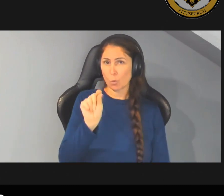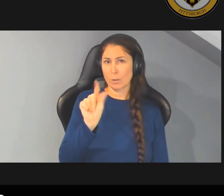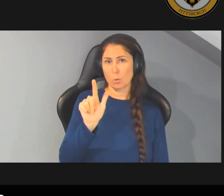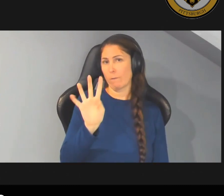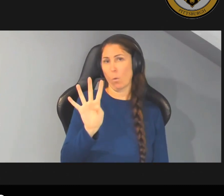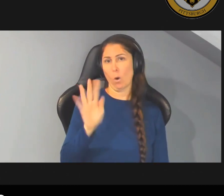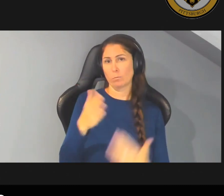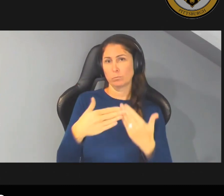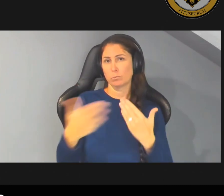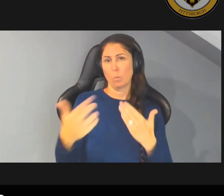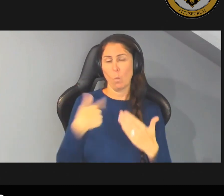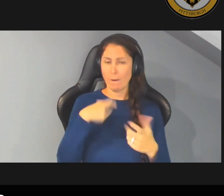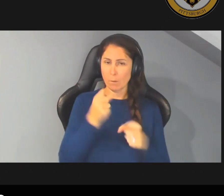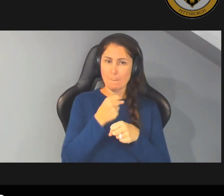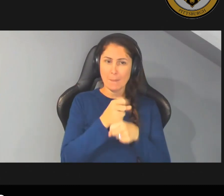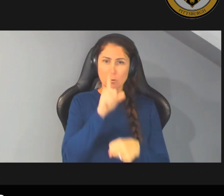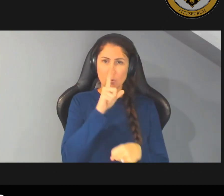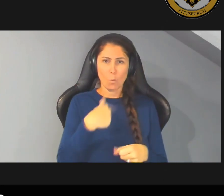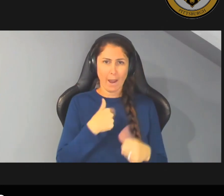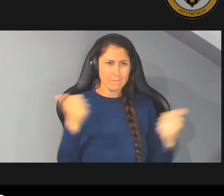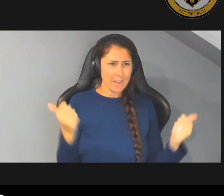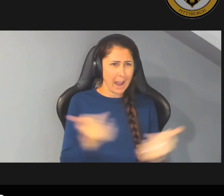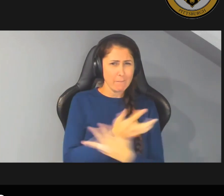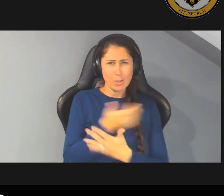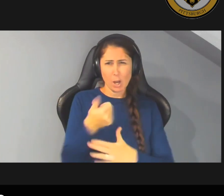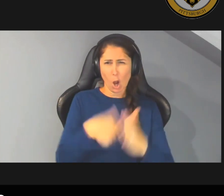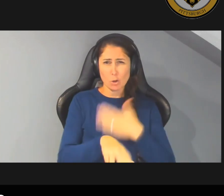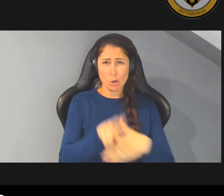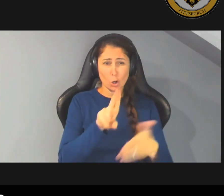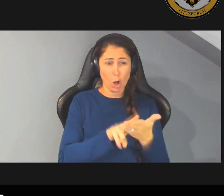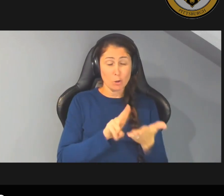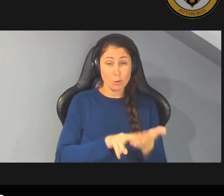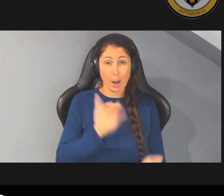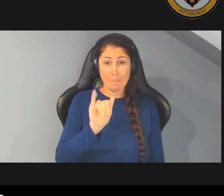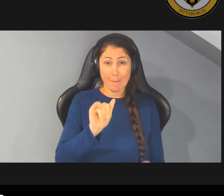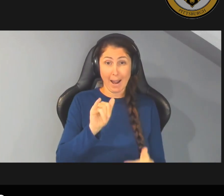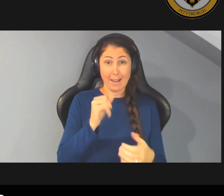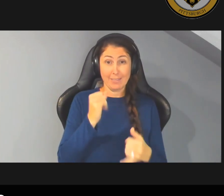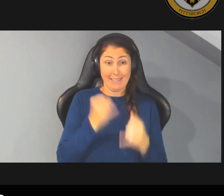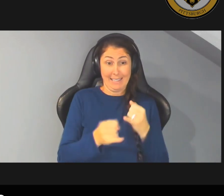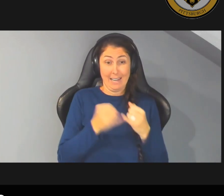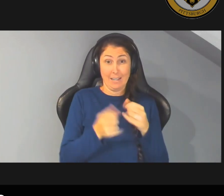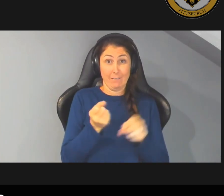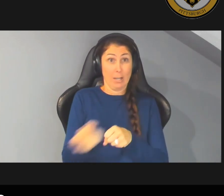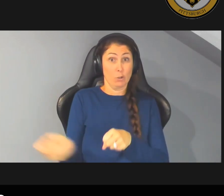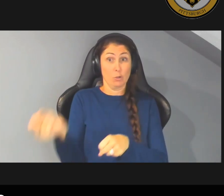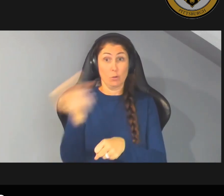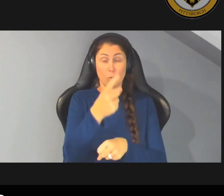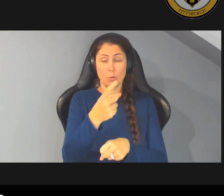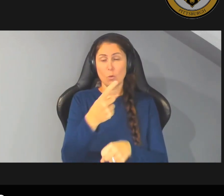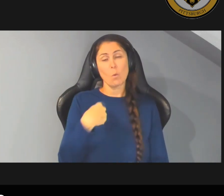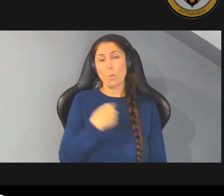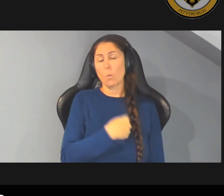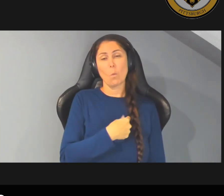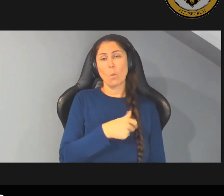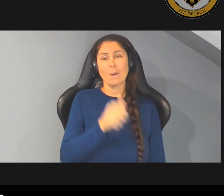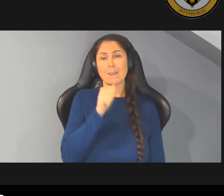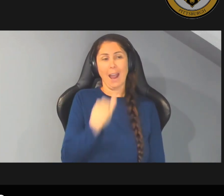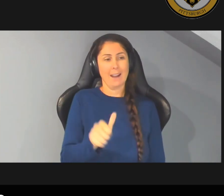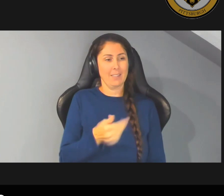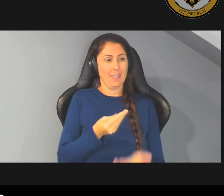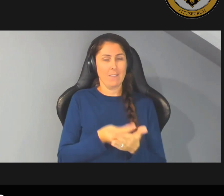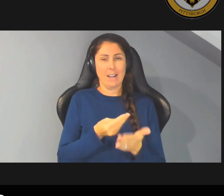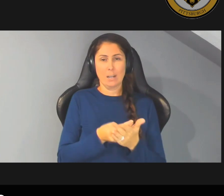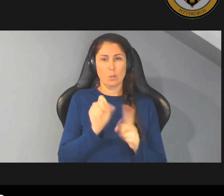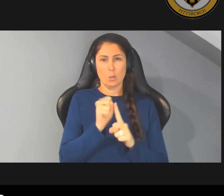we need to make sure that we have everything under contract by the next year by the end of next year um because we're we're not in a financial position to